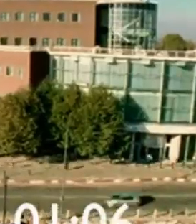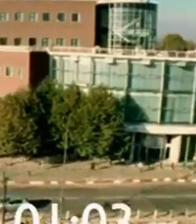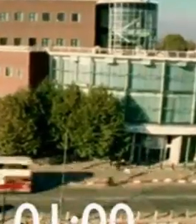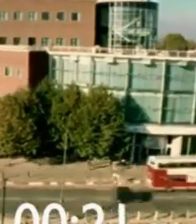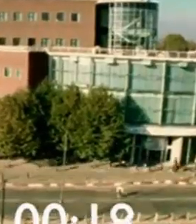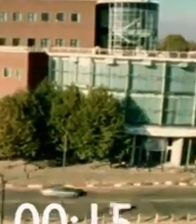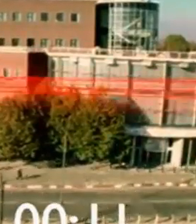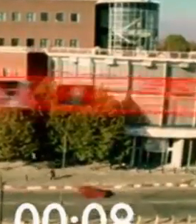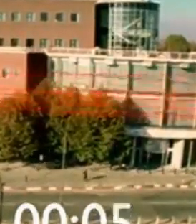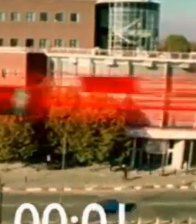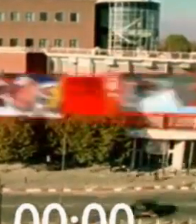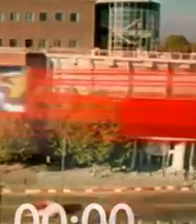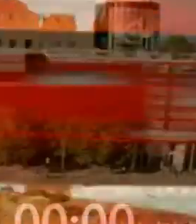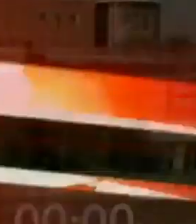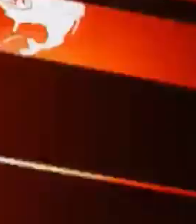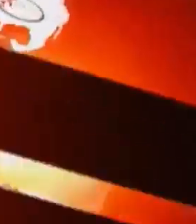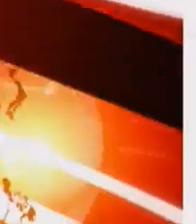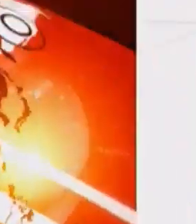The